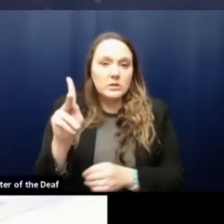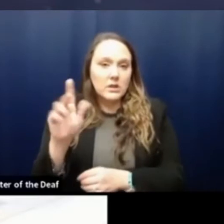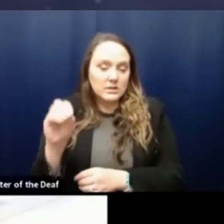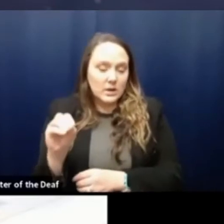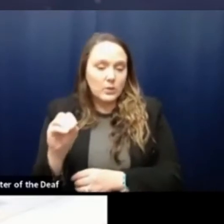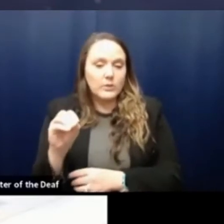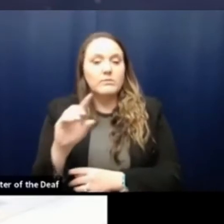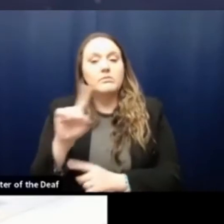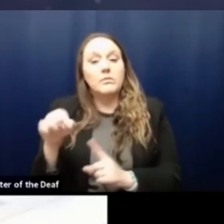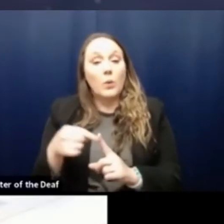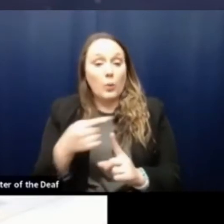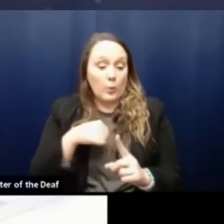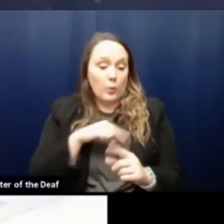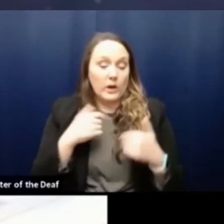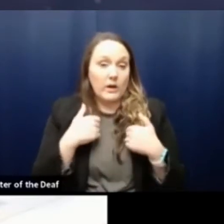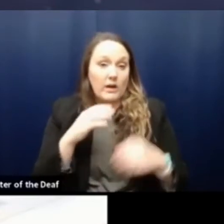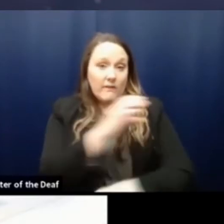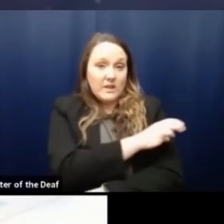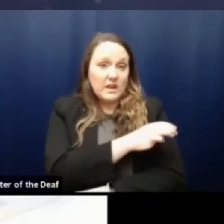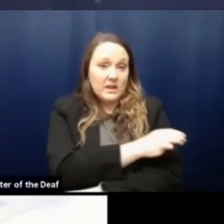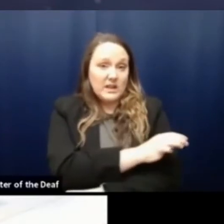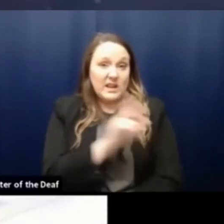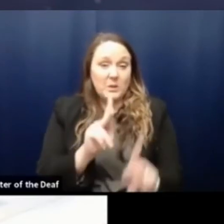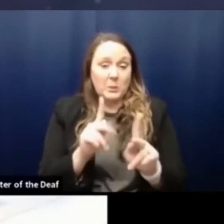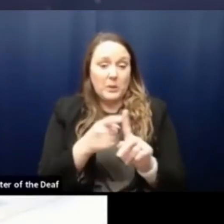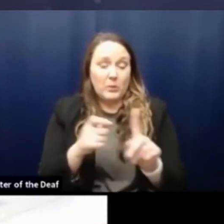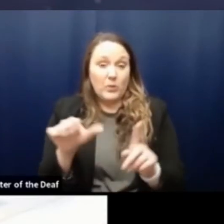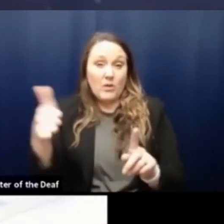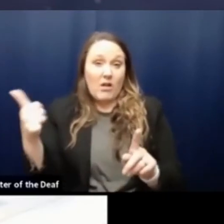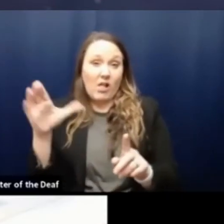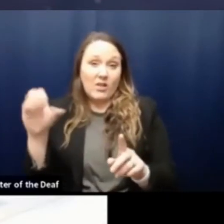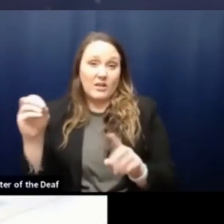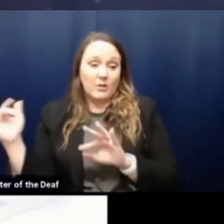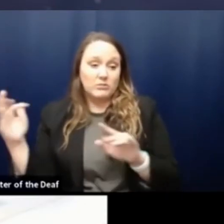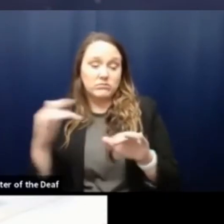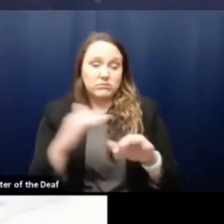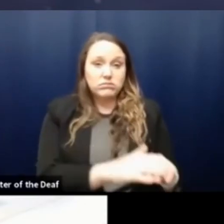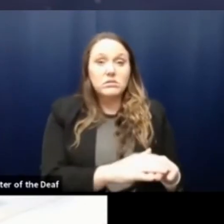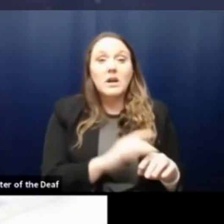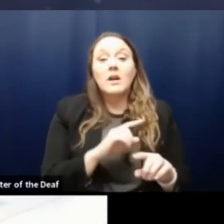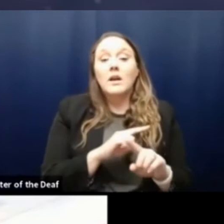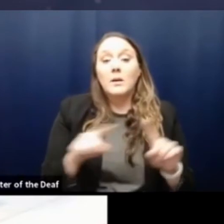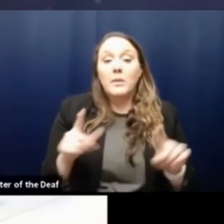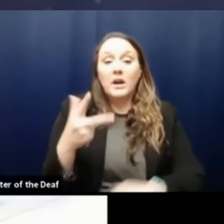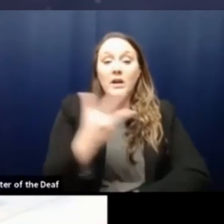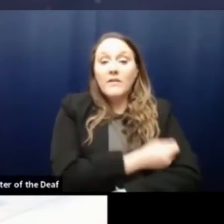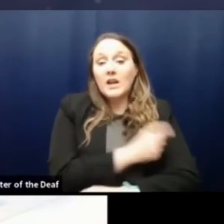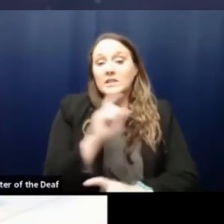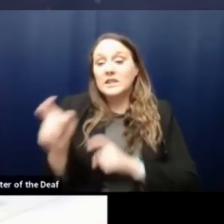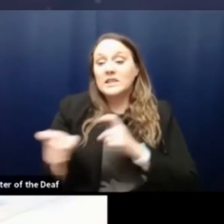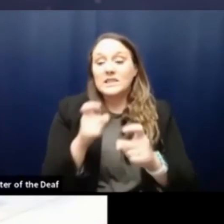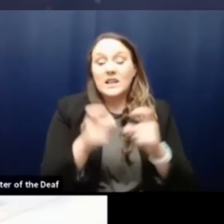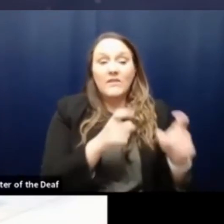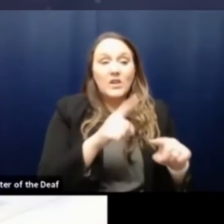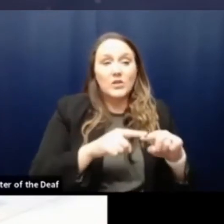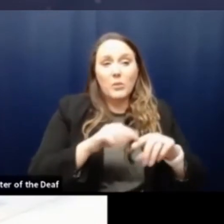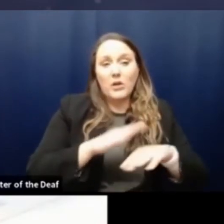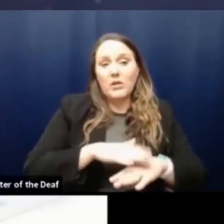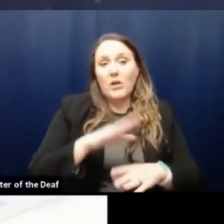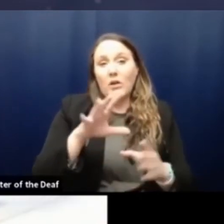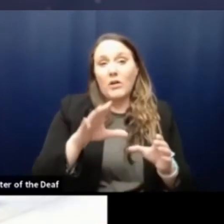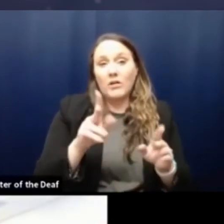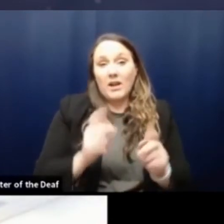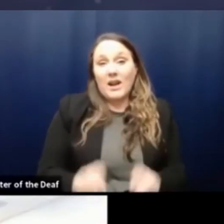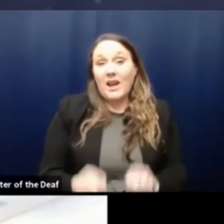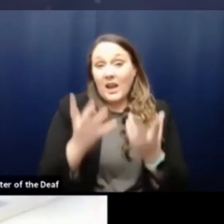our clinics, we see people coming from other counties to get vaccinated. Vaccine is allocated based on population. And